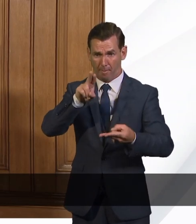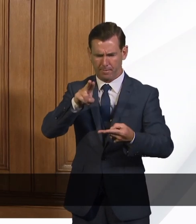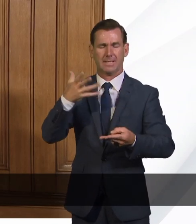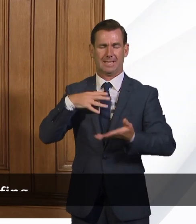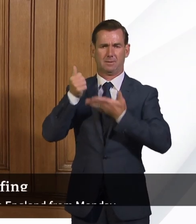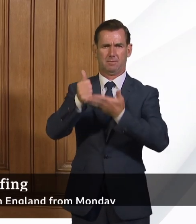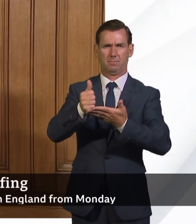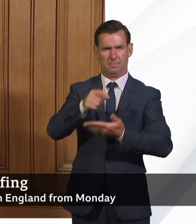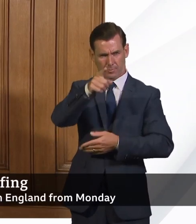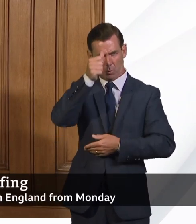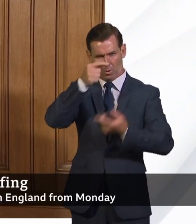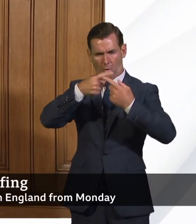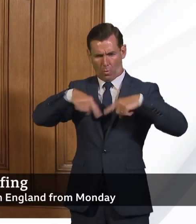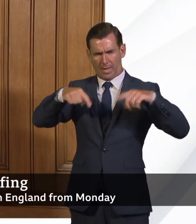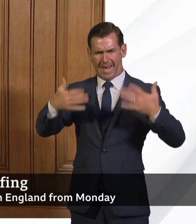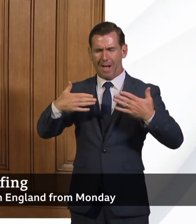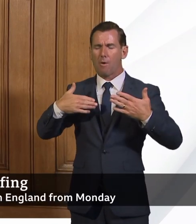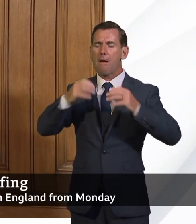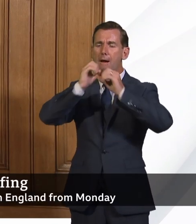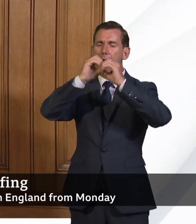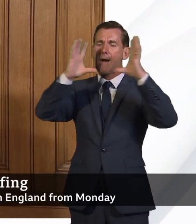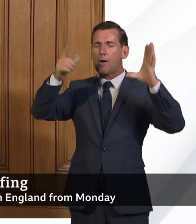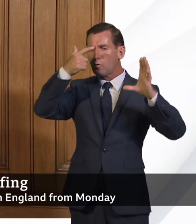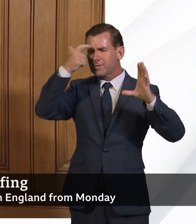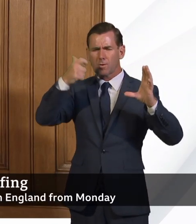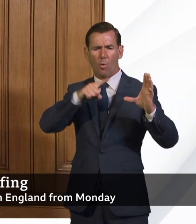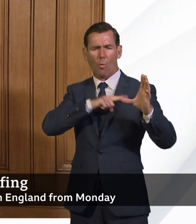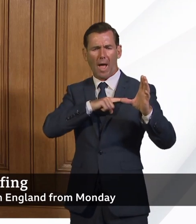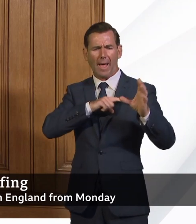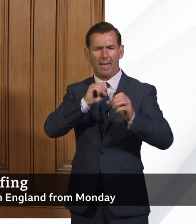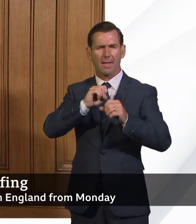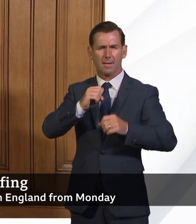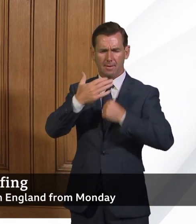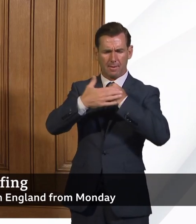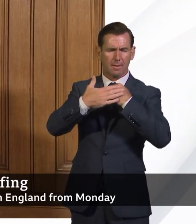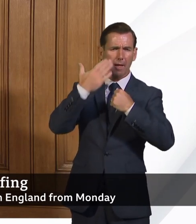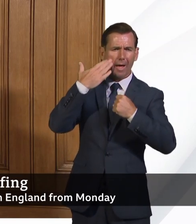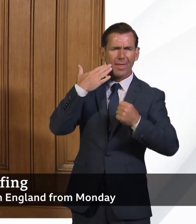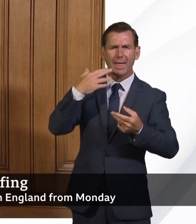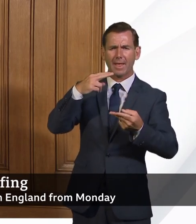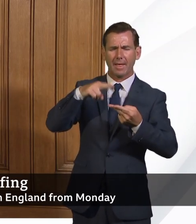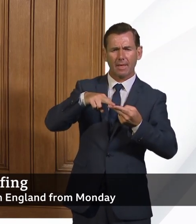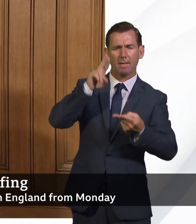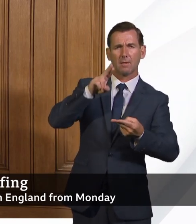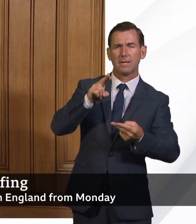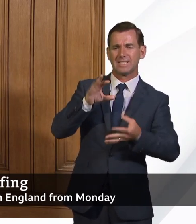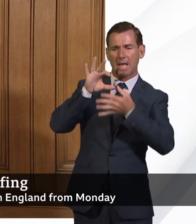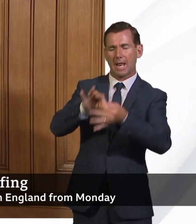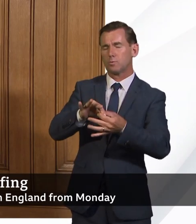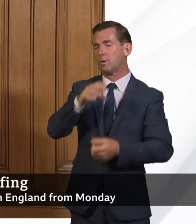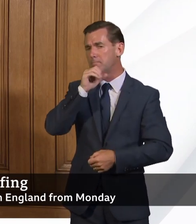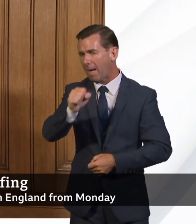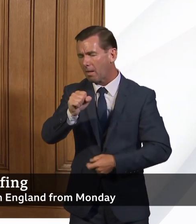we have begun to understand the risk factors for that. That includes ethnicity, but it also includes obesity, it includes age, it includes being male,